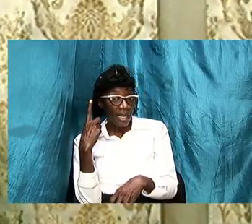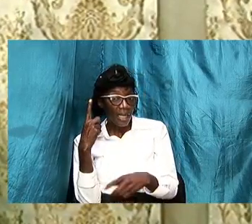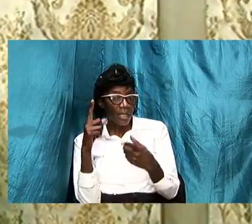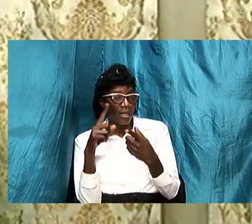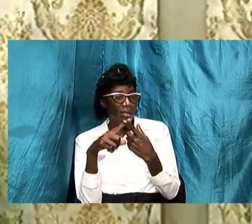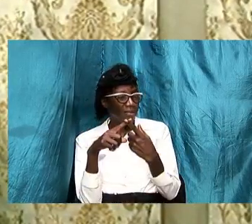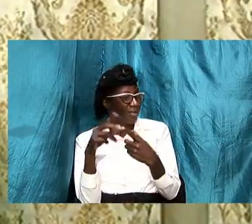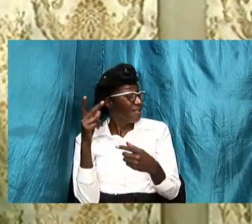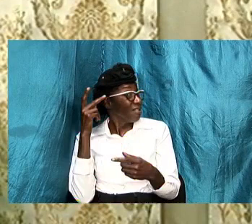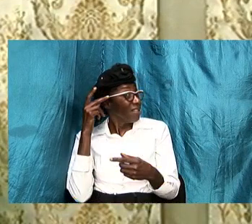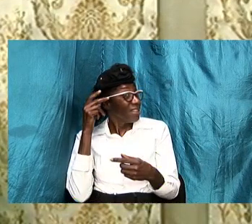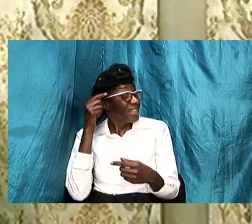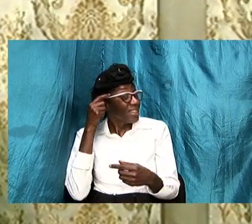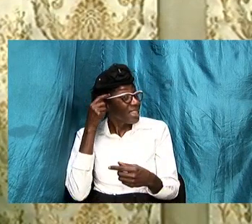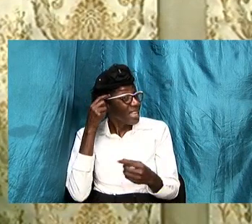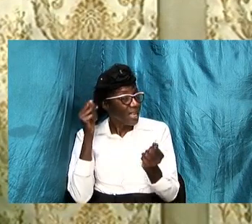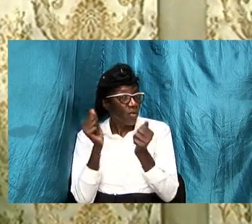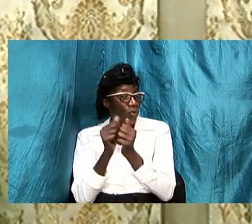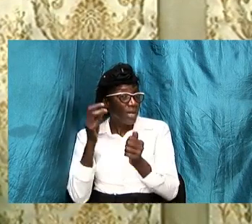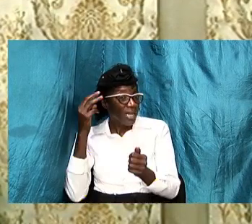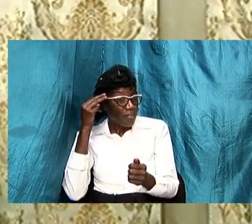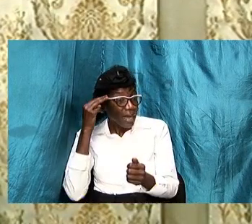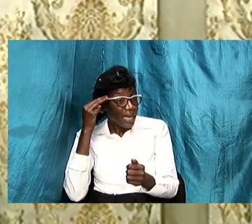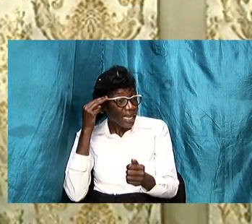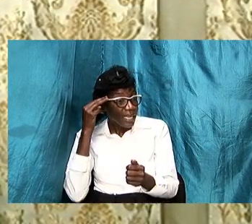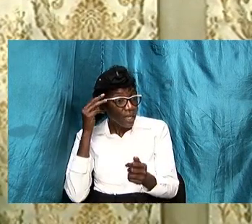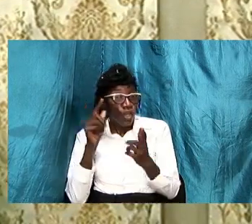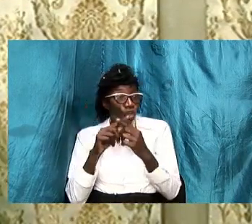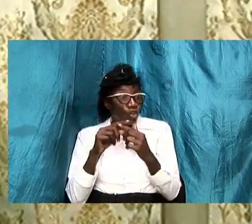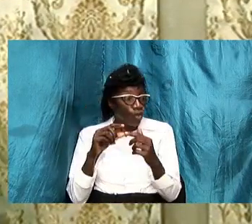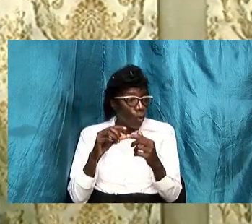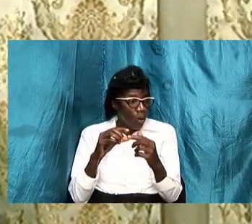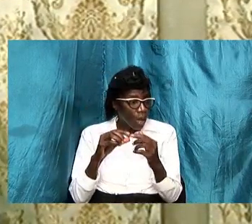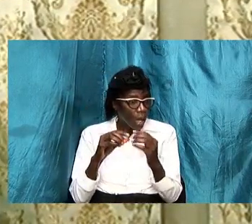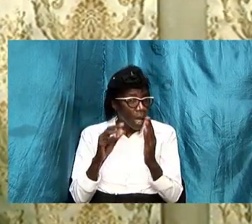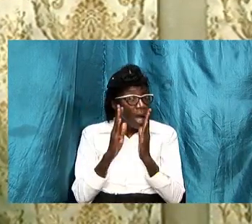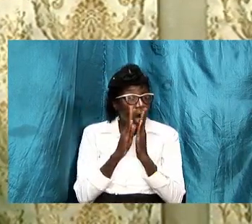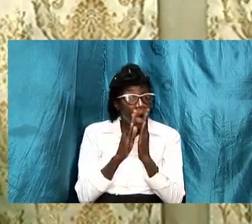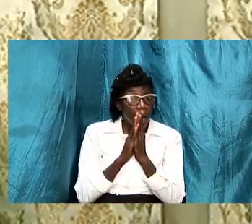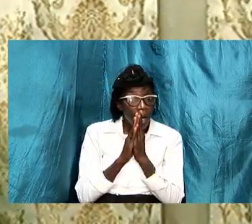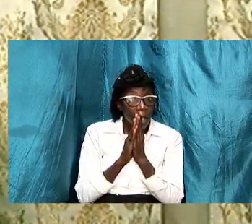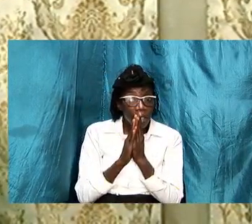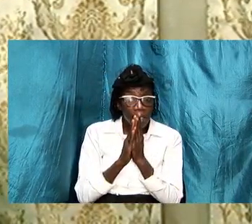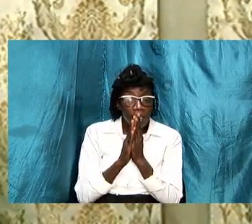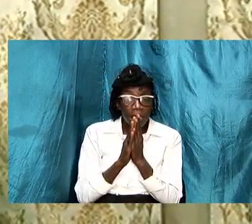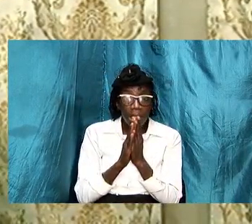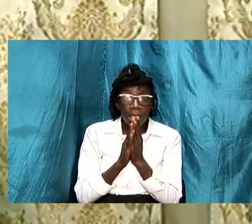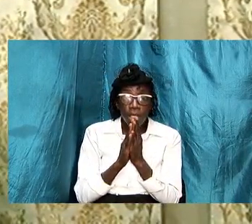perceive with the mind to inquire in order to know